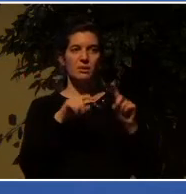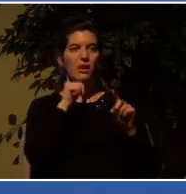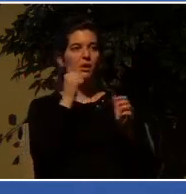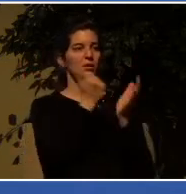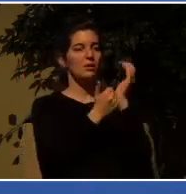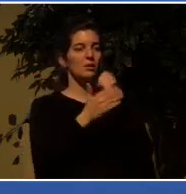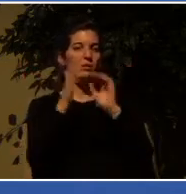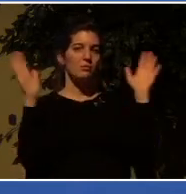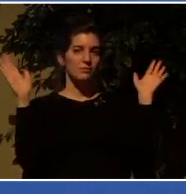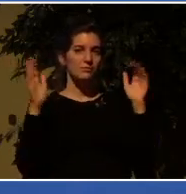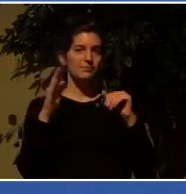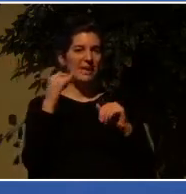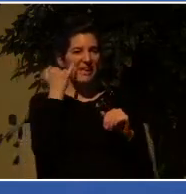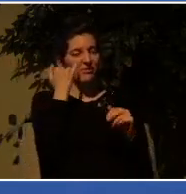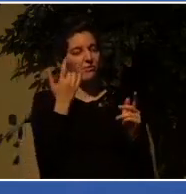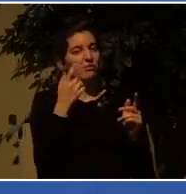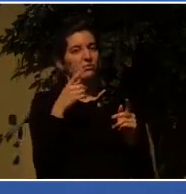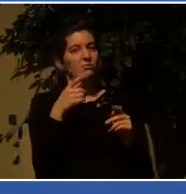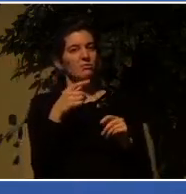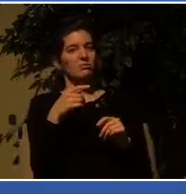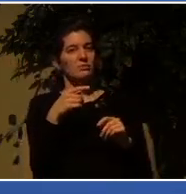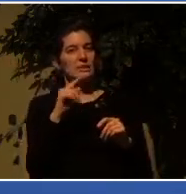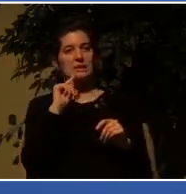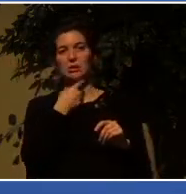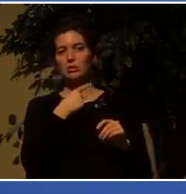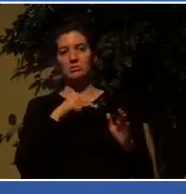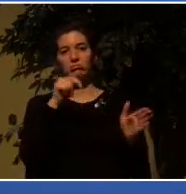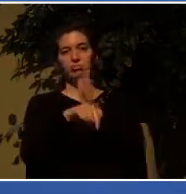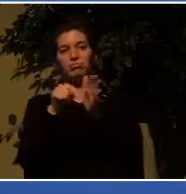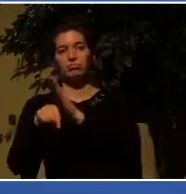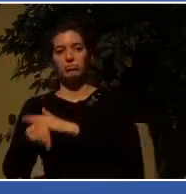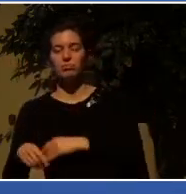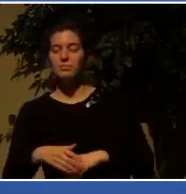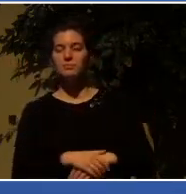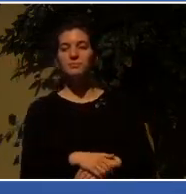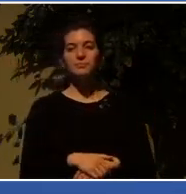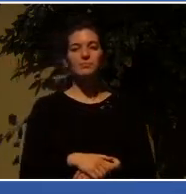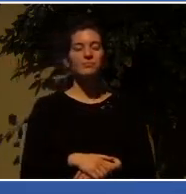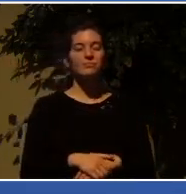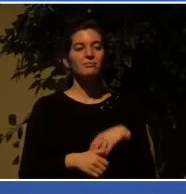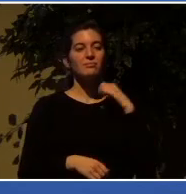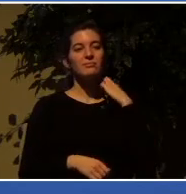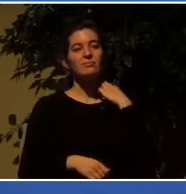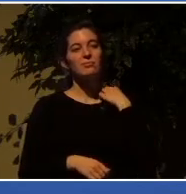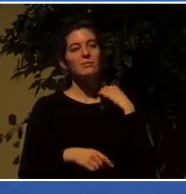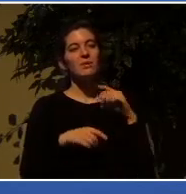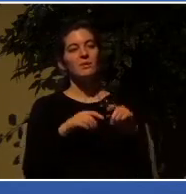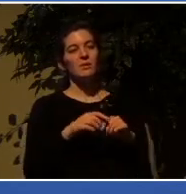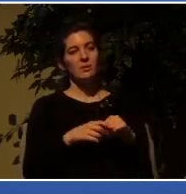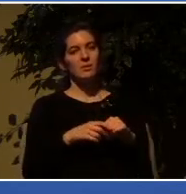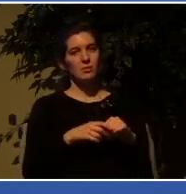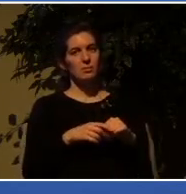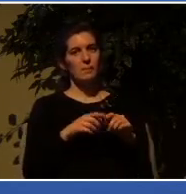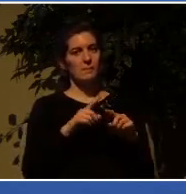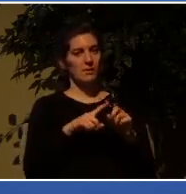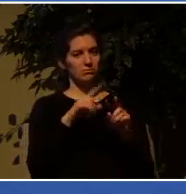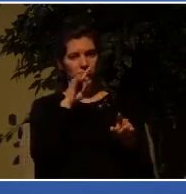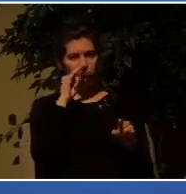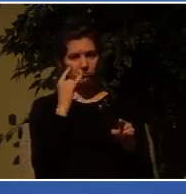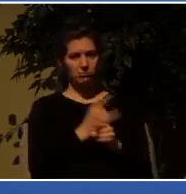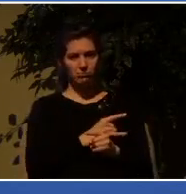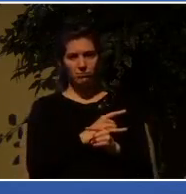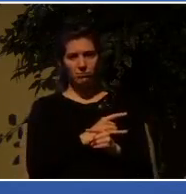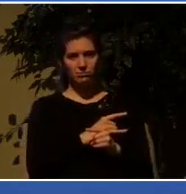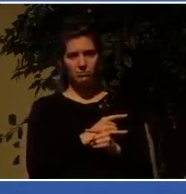of capital crimes and all of that kind of thing. Well, here's the irony. None